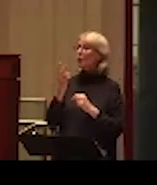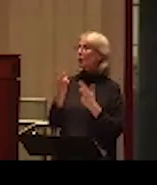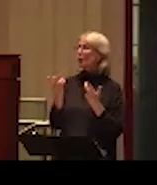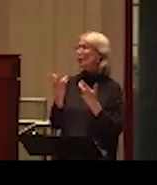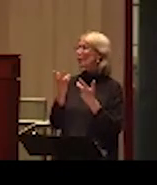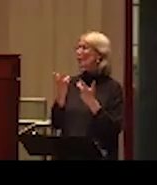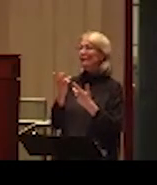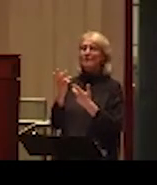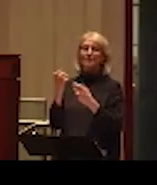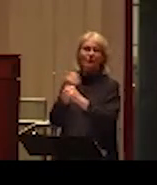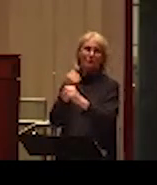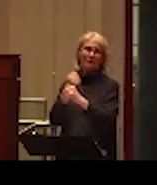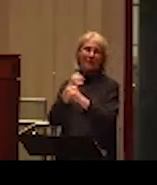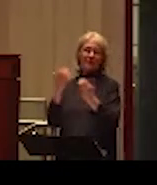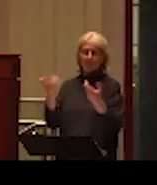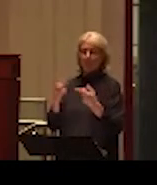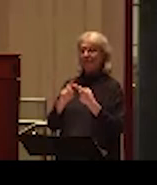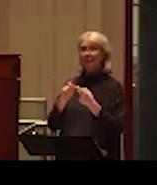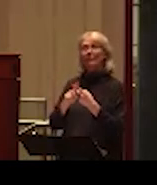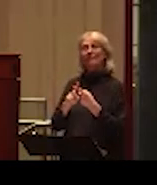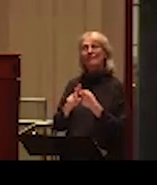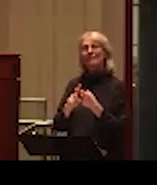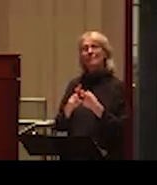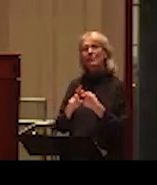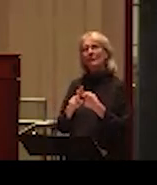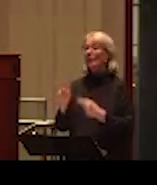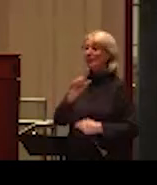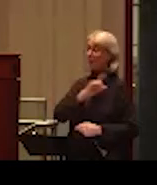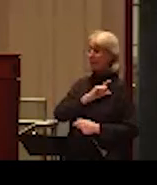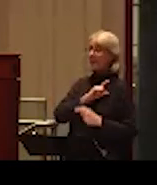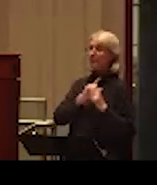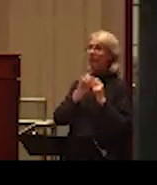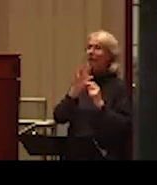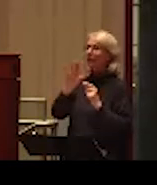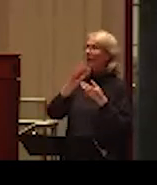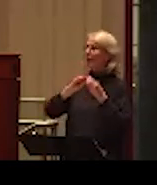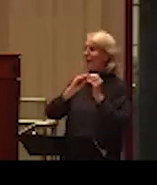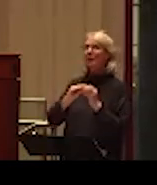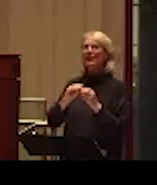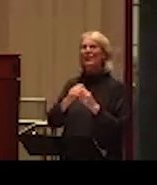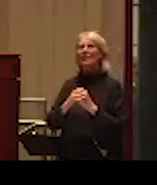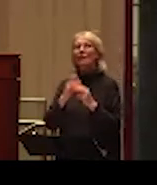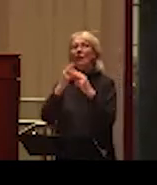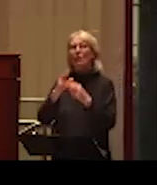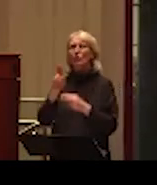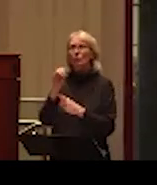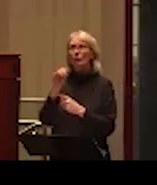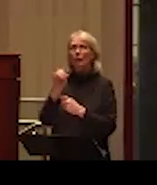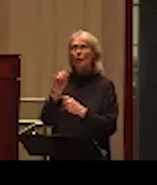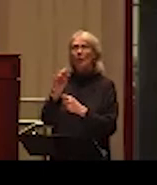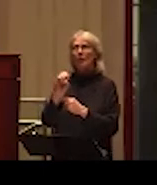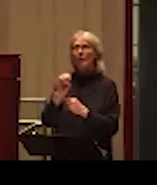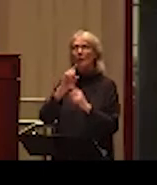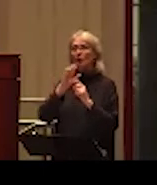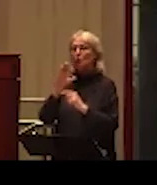data. One source of data is uniform, is official police data presented by the Uniform Crime Reporting Homicide Survey. This